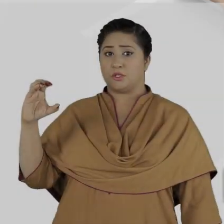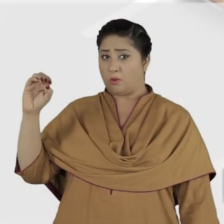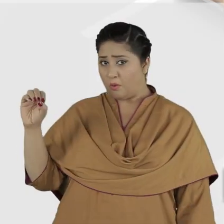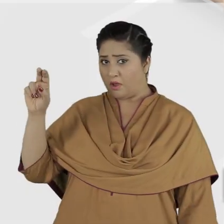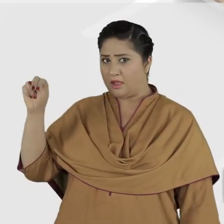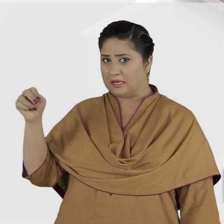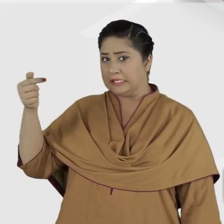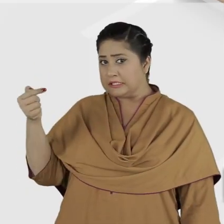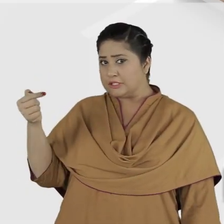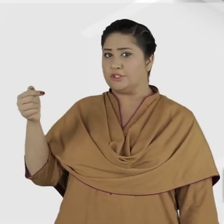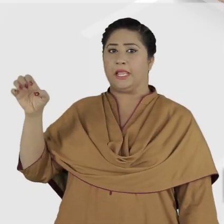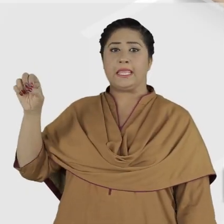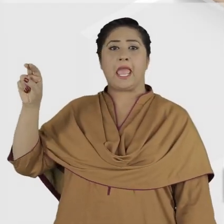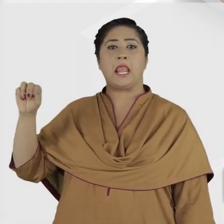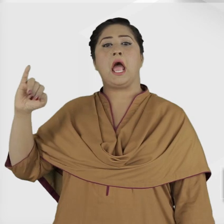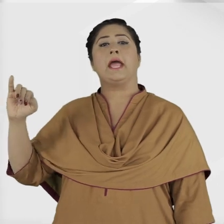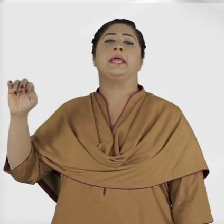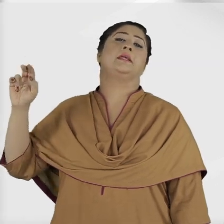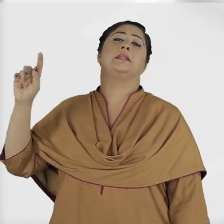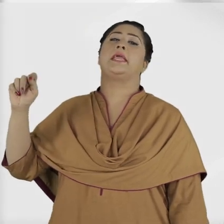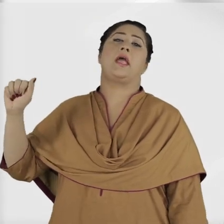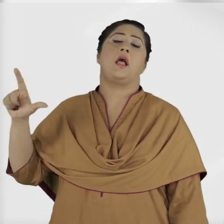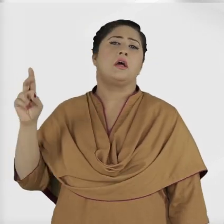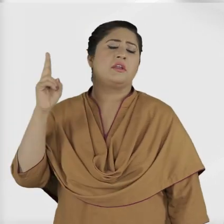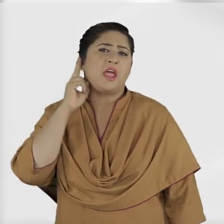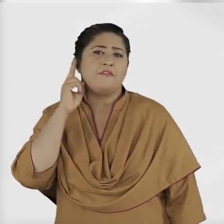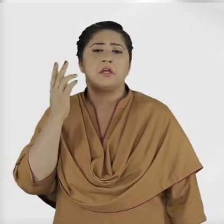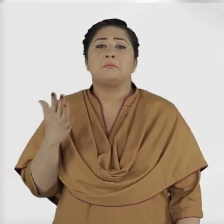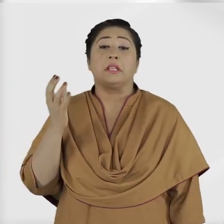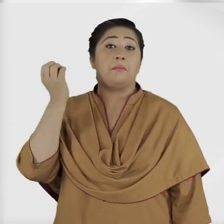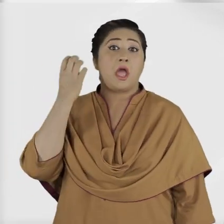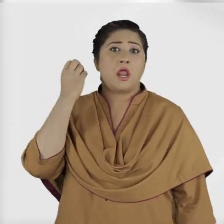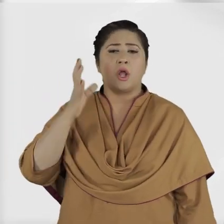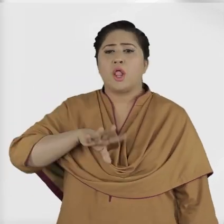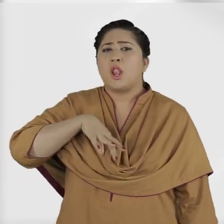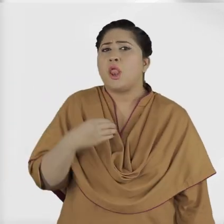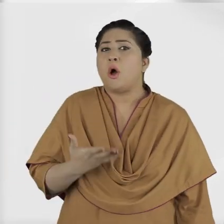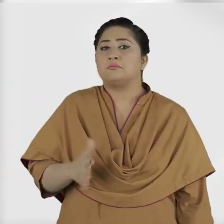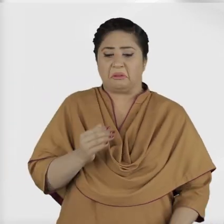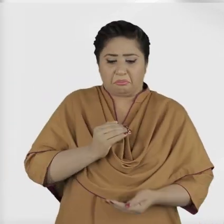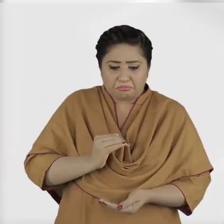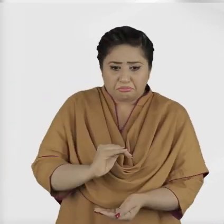Congenital deafness means that hearing loss is present at birth and is pre-lingual, deaf